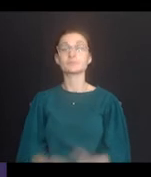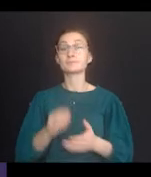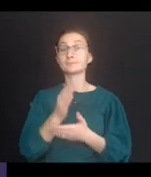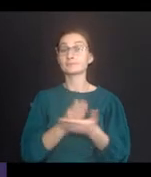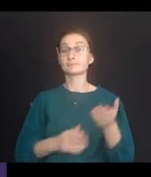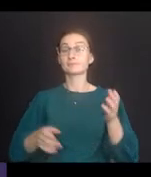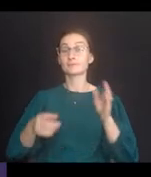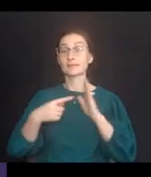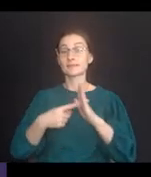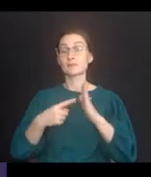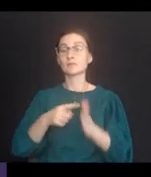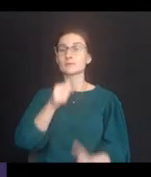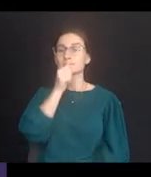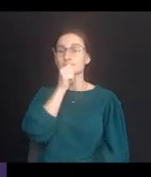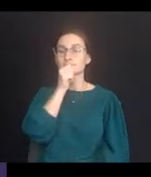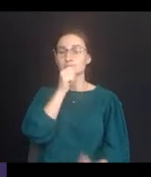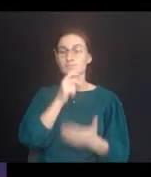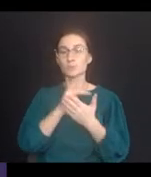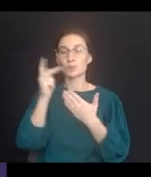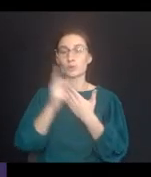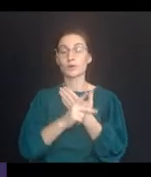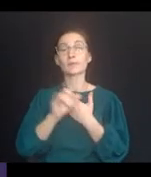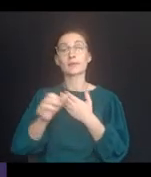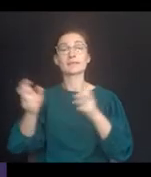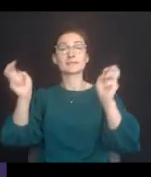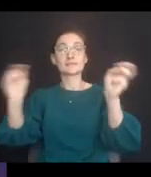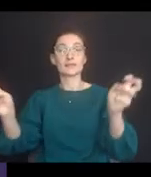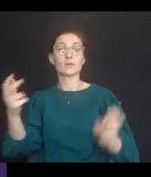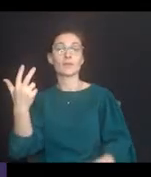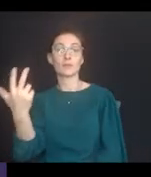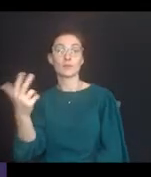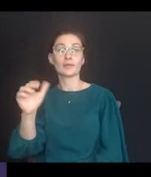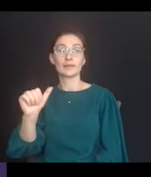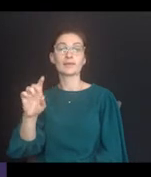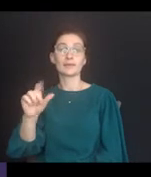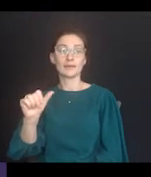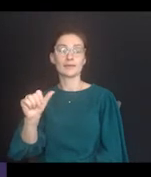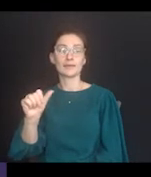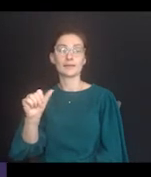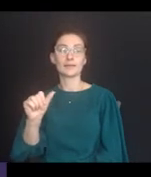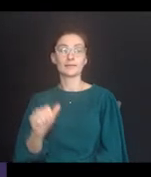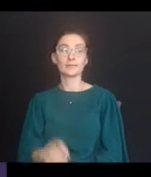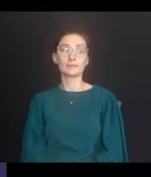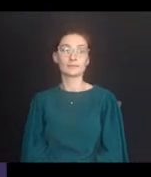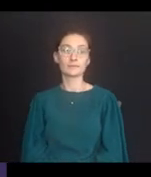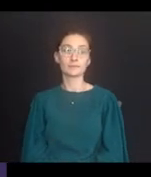Here are some examples of private programs, which are subject to Title III of the ADA.